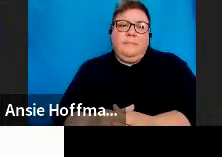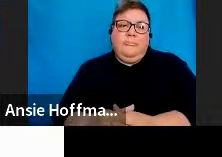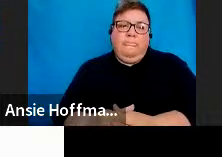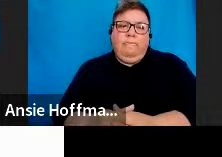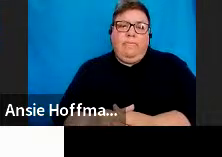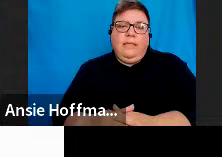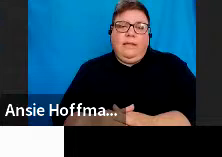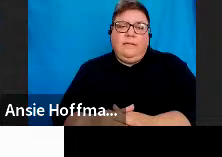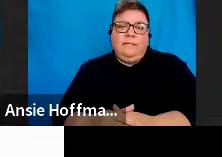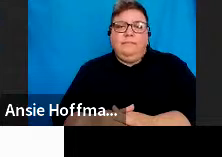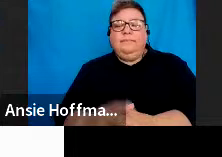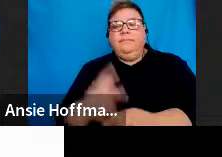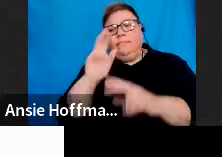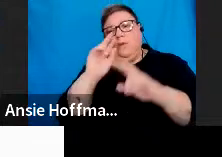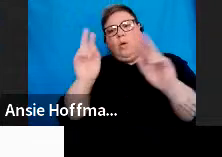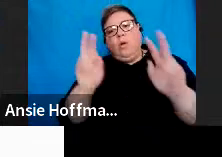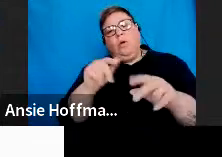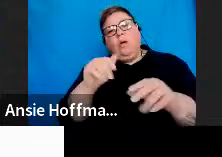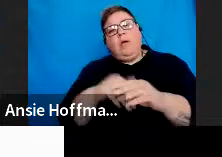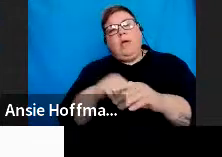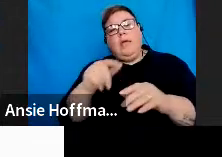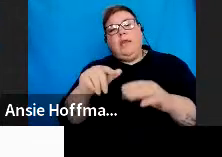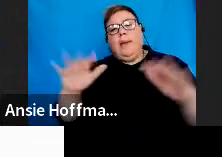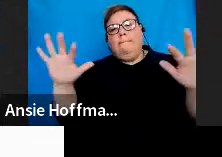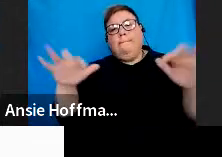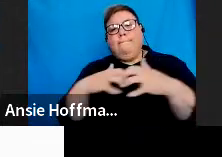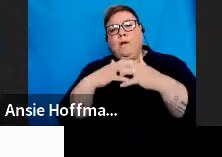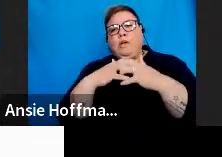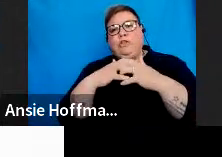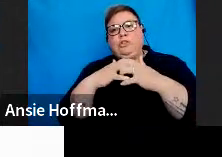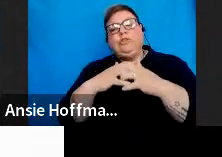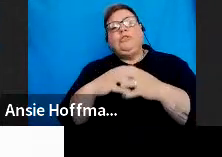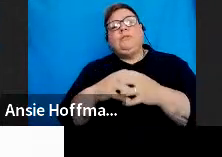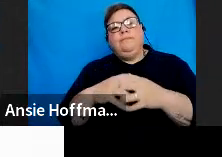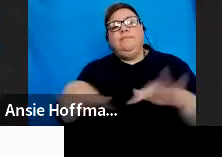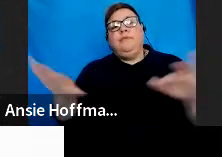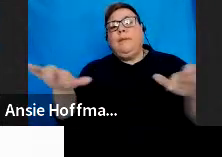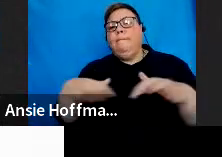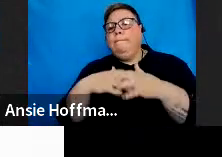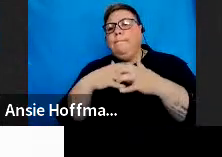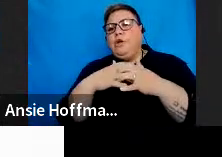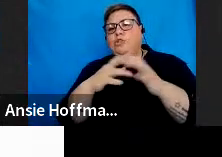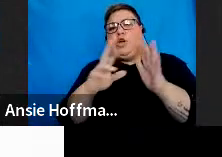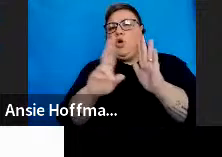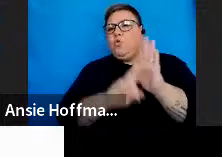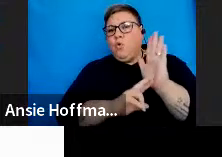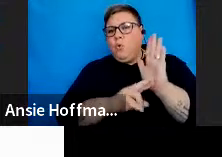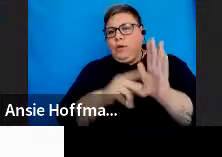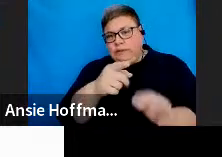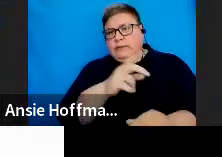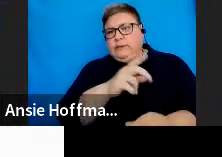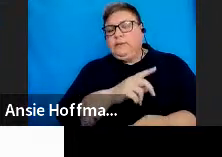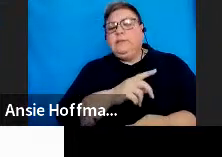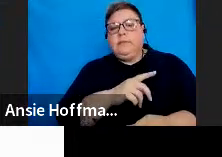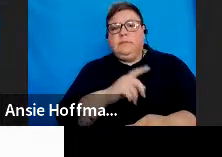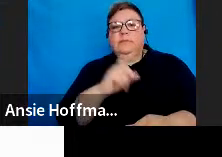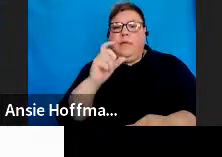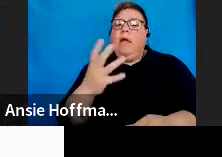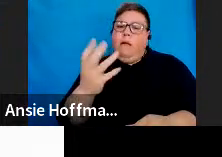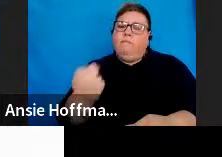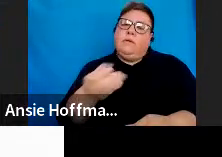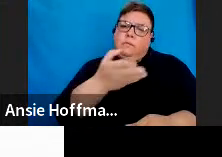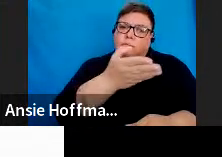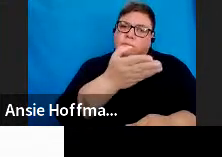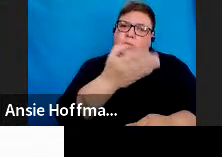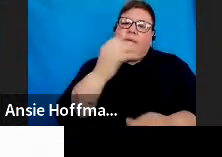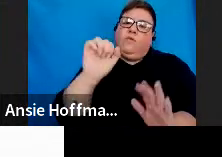Let's look into the merge request option. The merge request option is also part of the organization setup menu